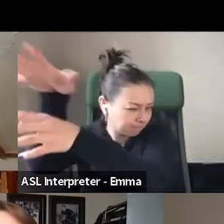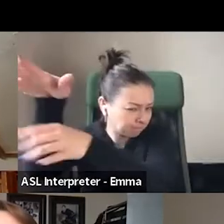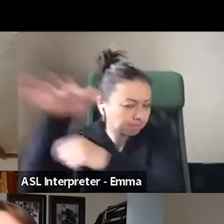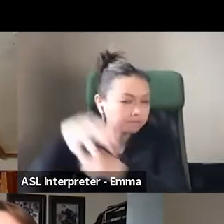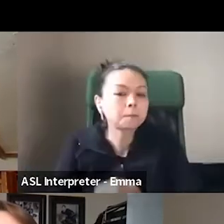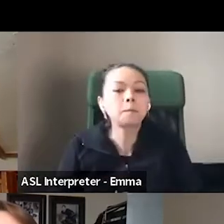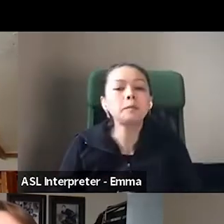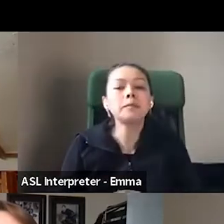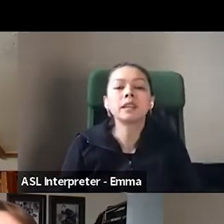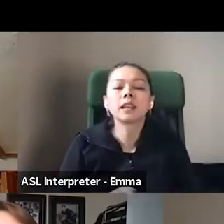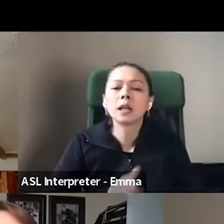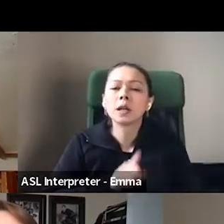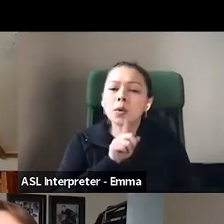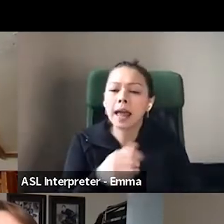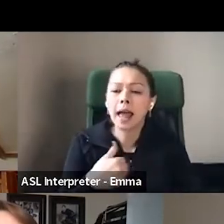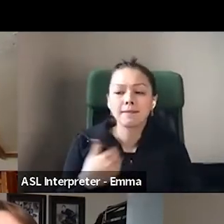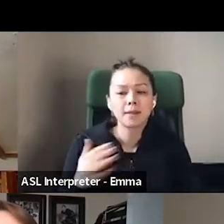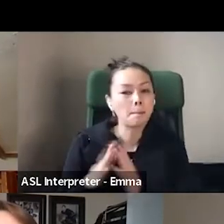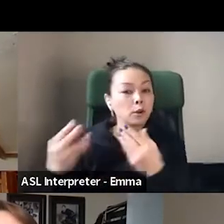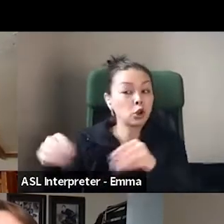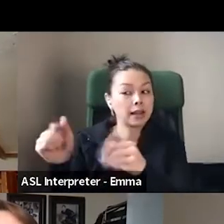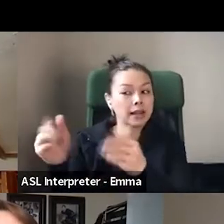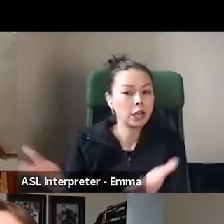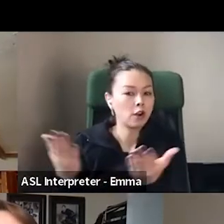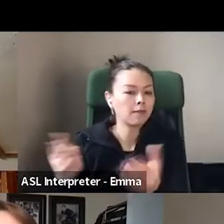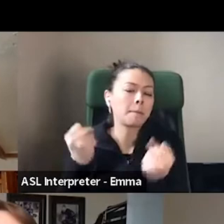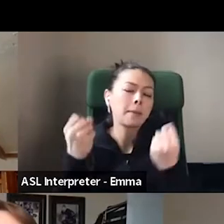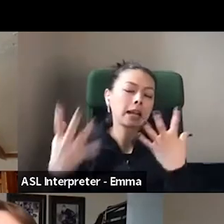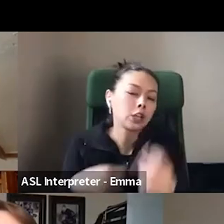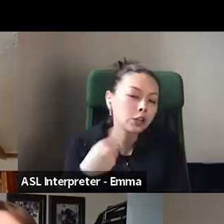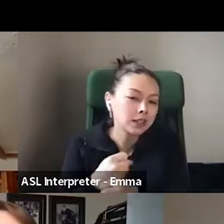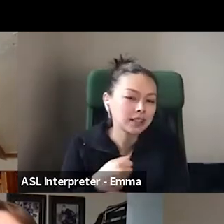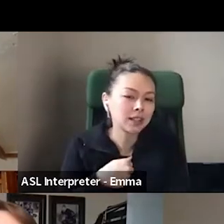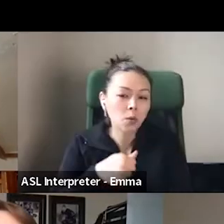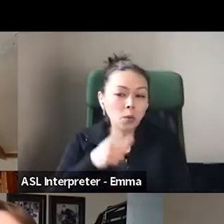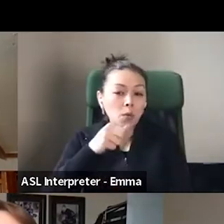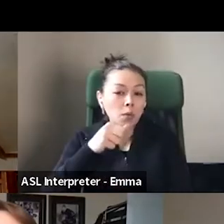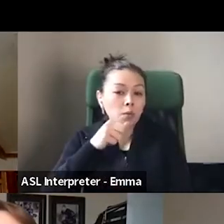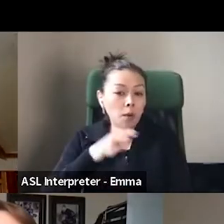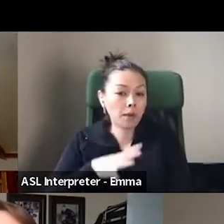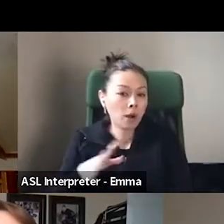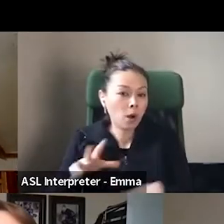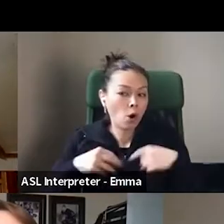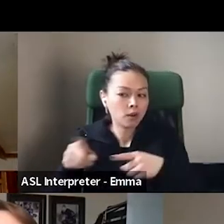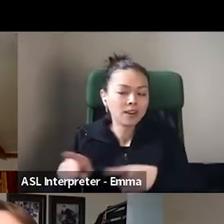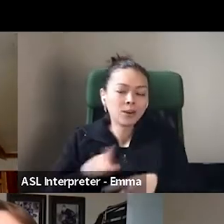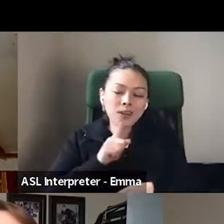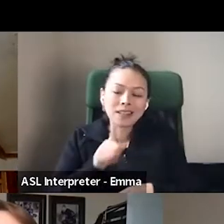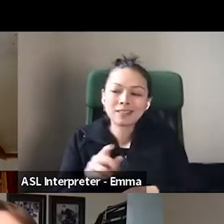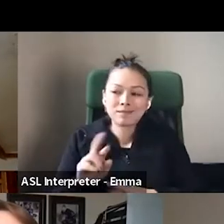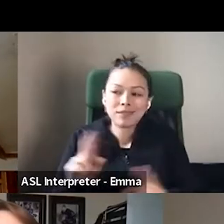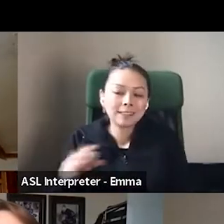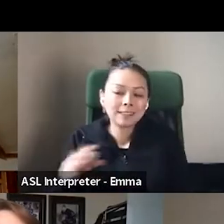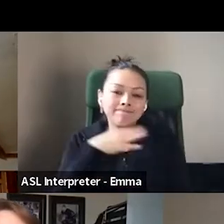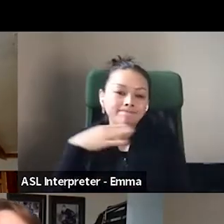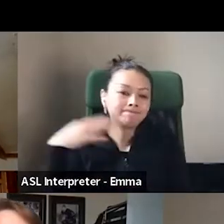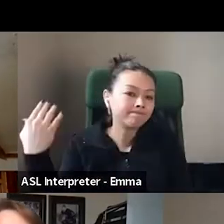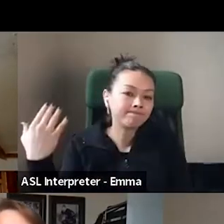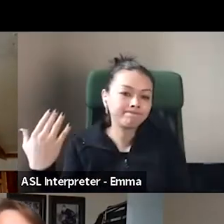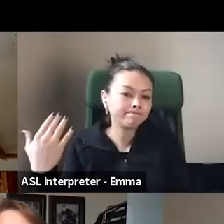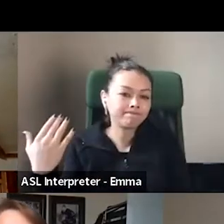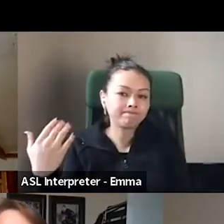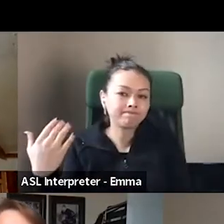to move on. I think she had moved to the States and, you know, was ready to change it up. I didn't actually